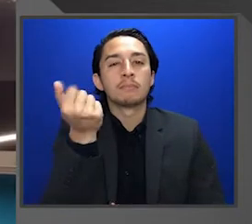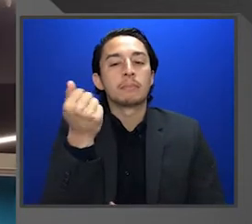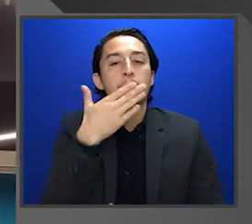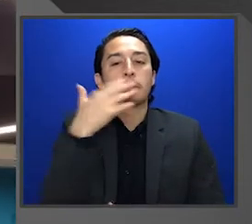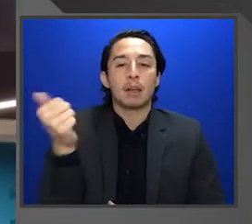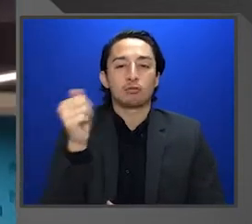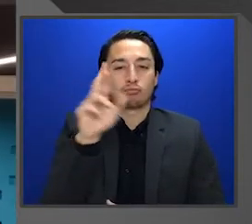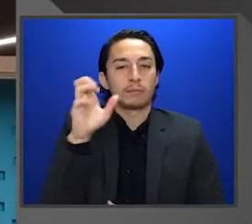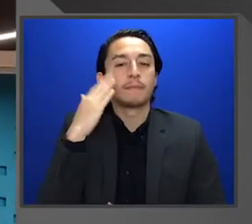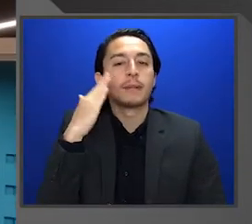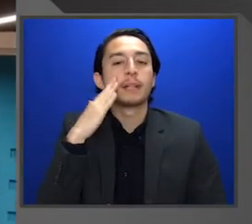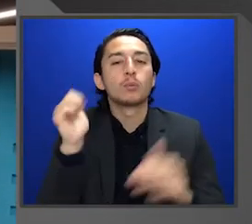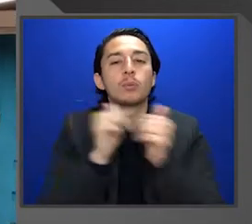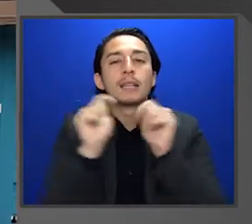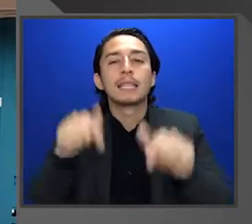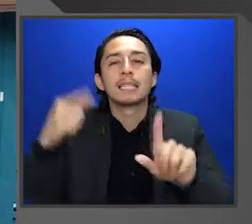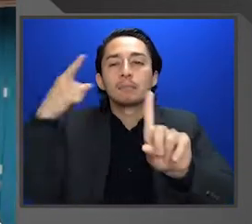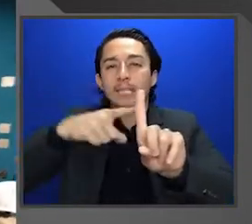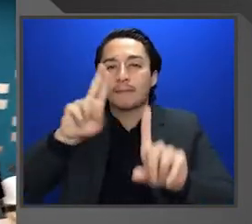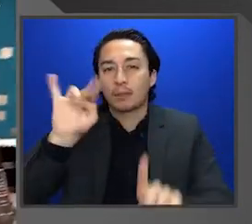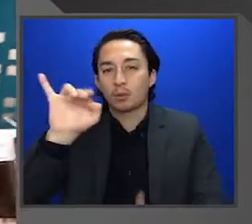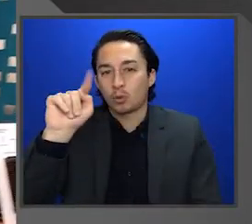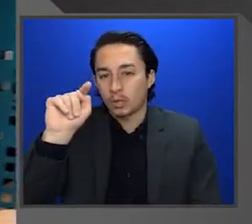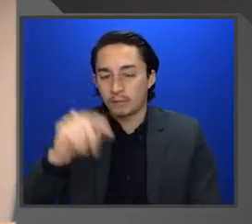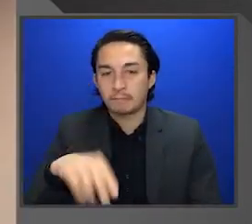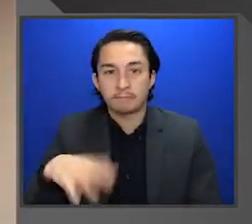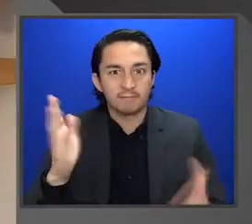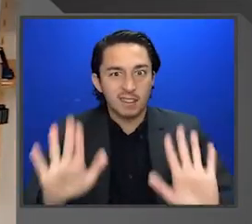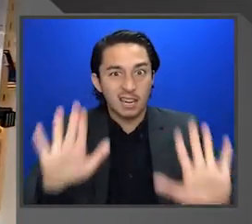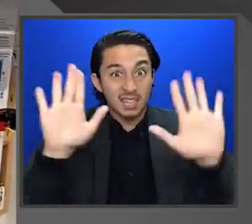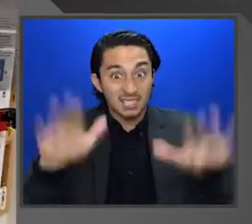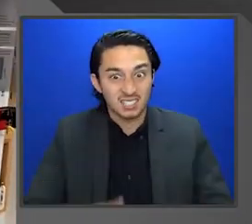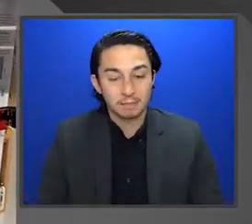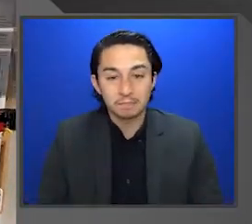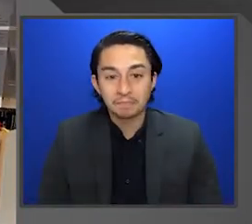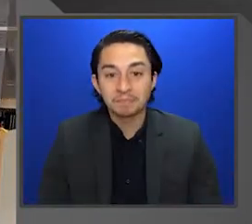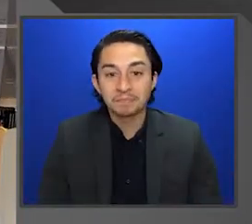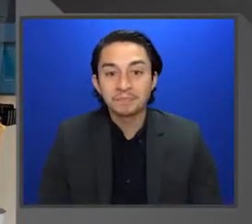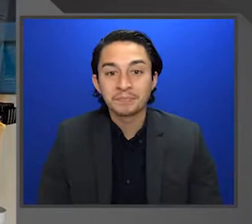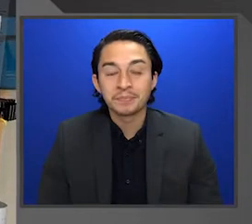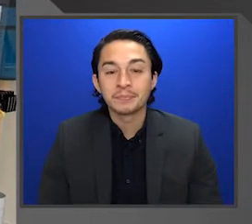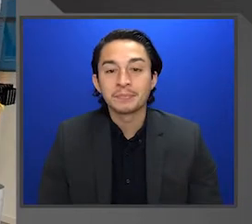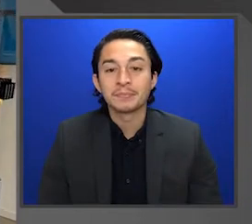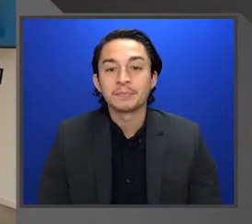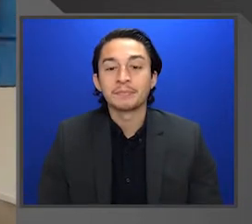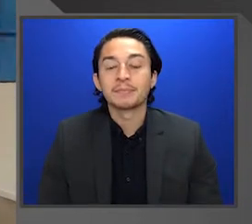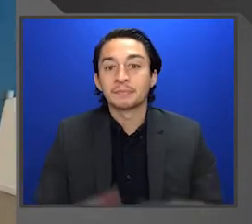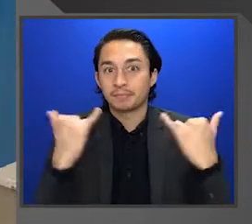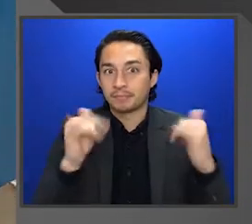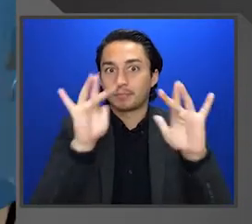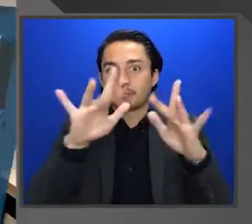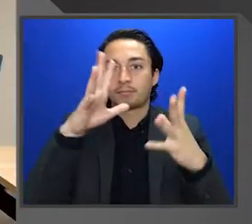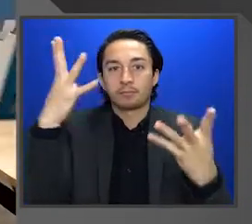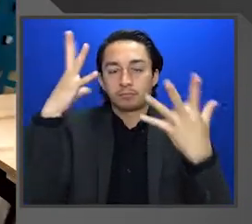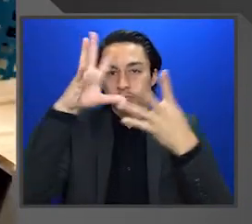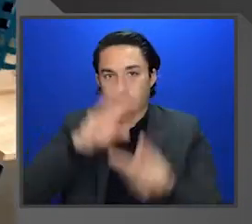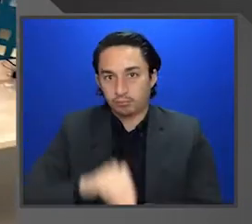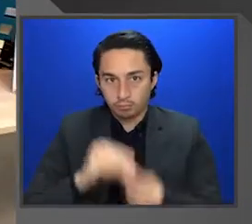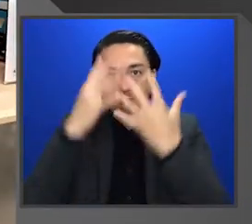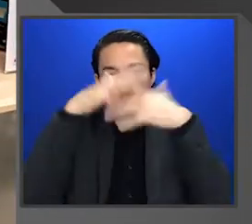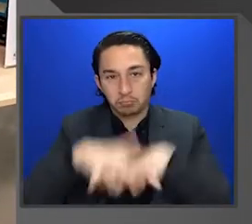re-familiarize myself with this particular unit. Fantastic. So now with that, I'll kind of put my unit back together.